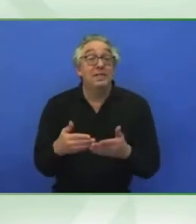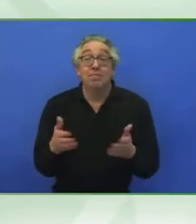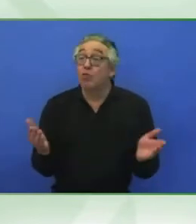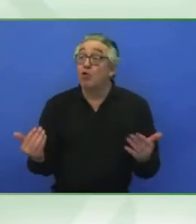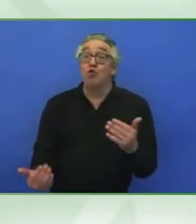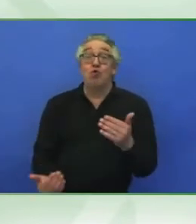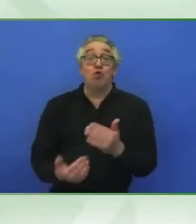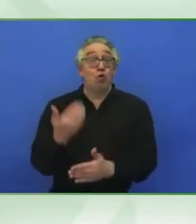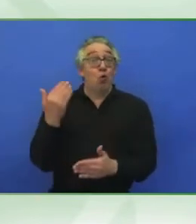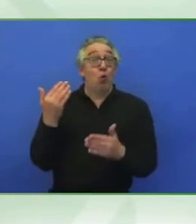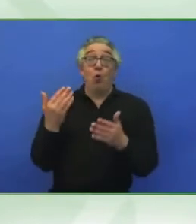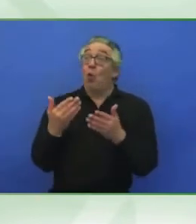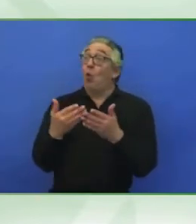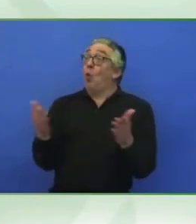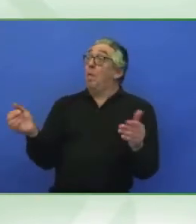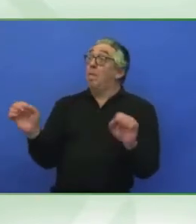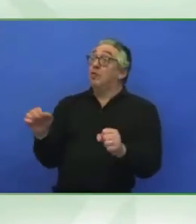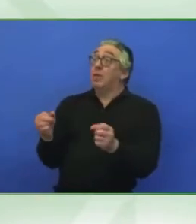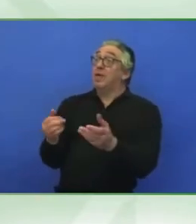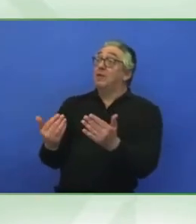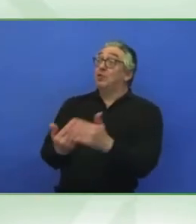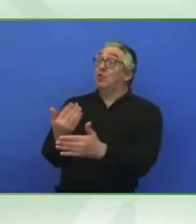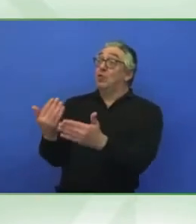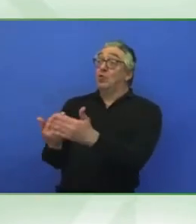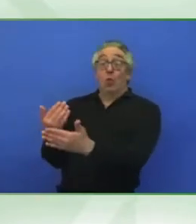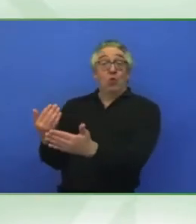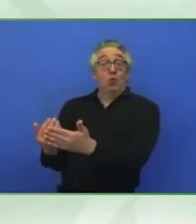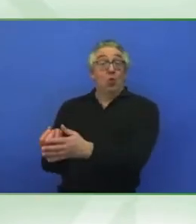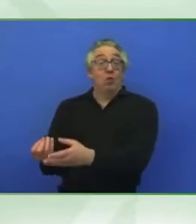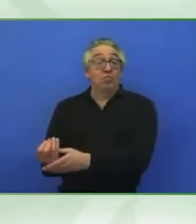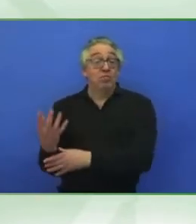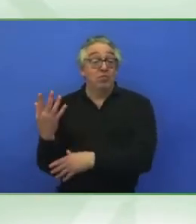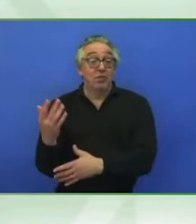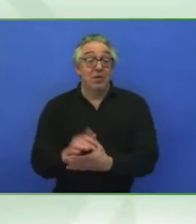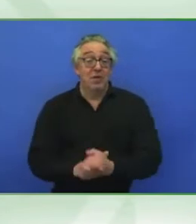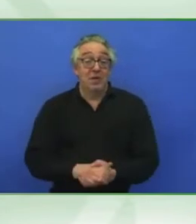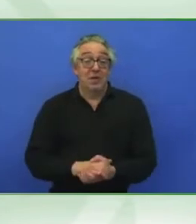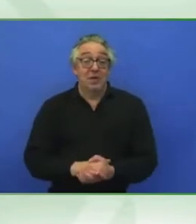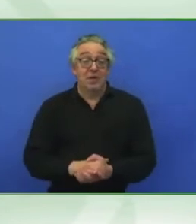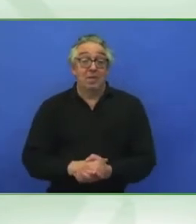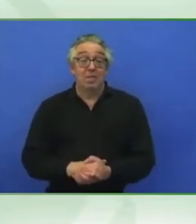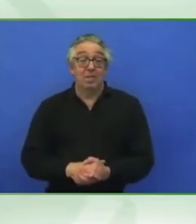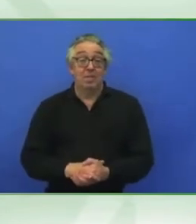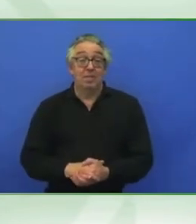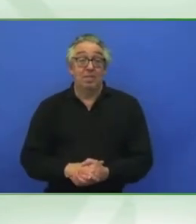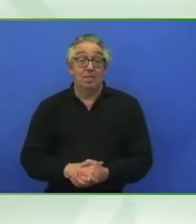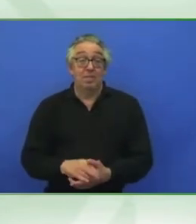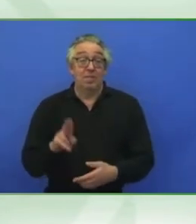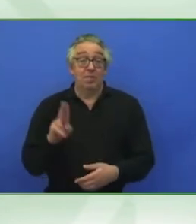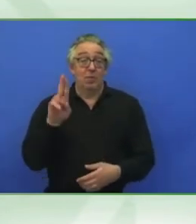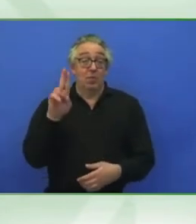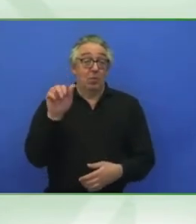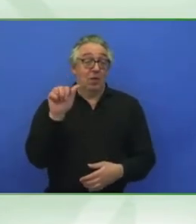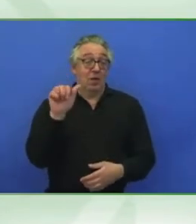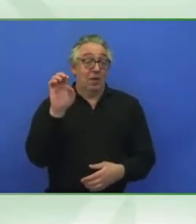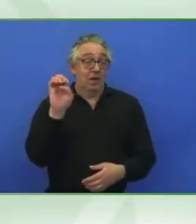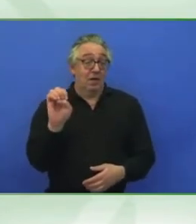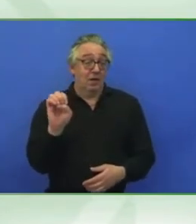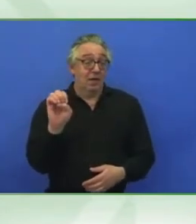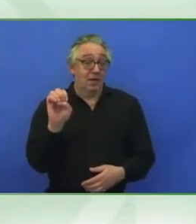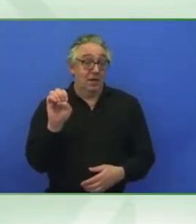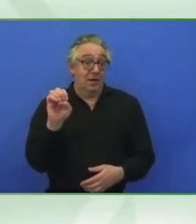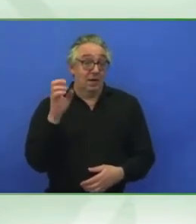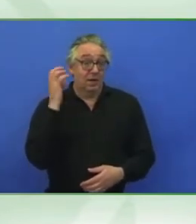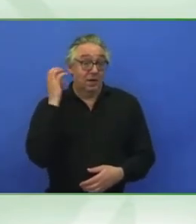it has leaped through the disability sphere coming from the Arab world.